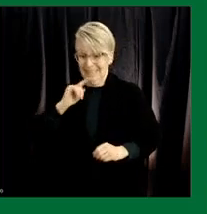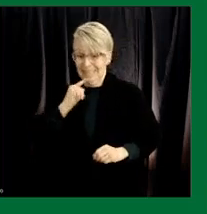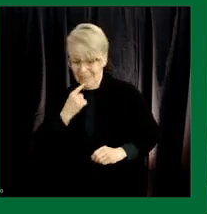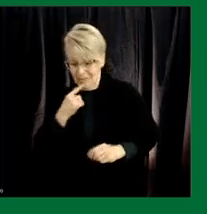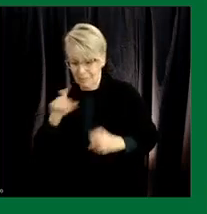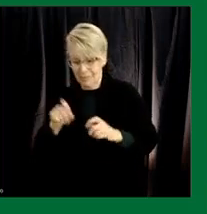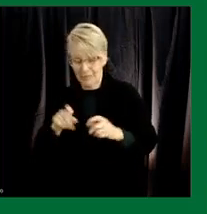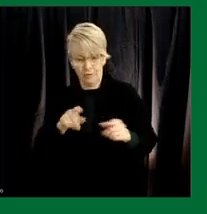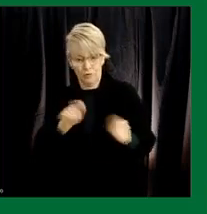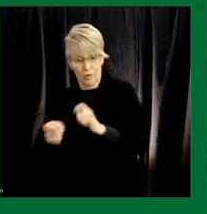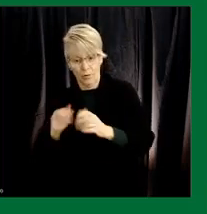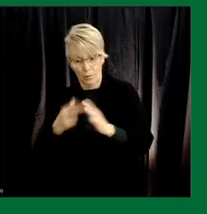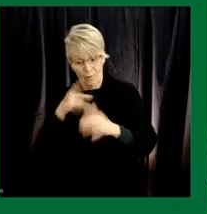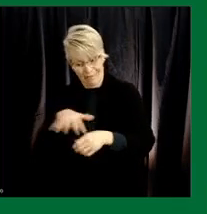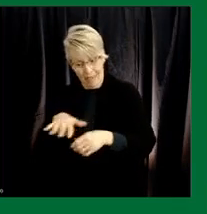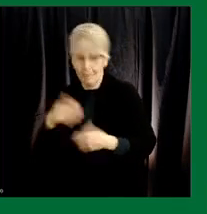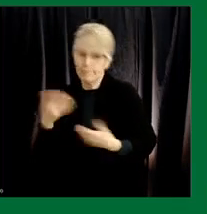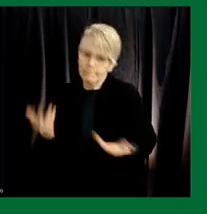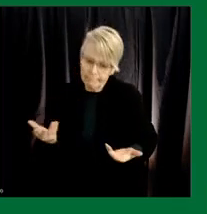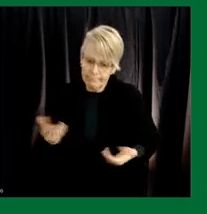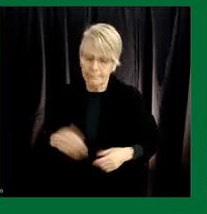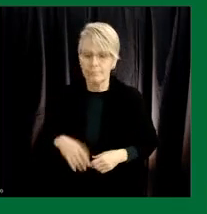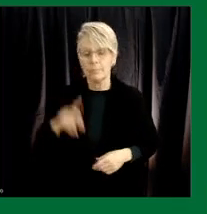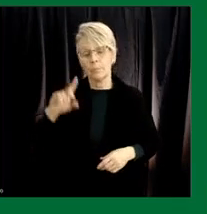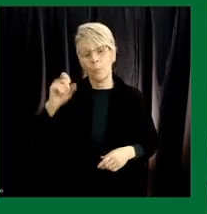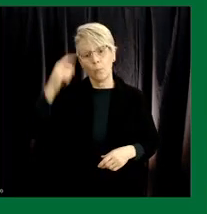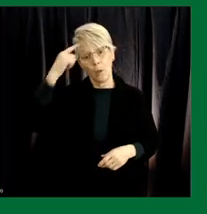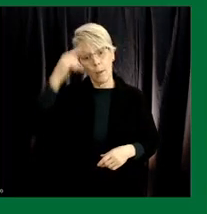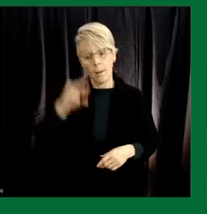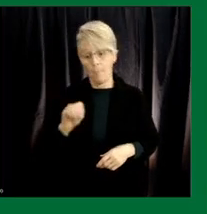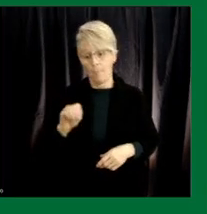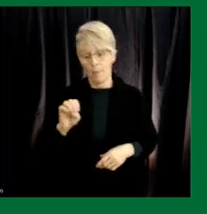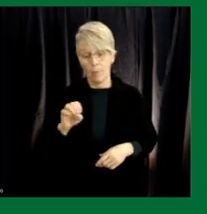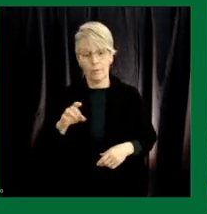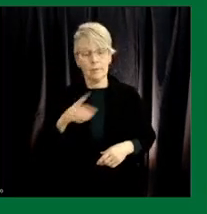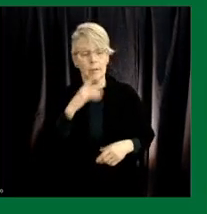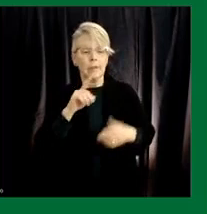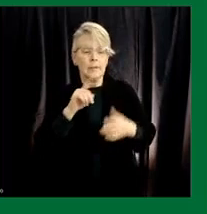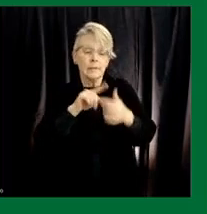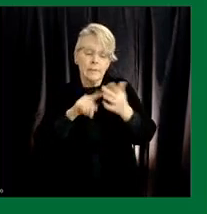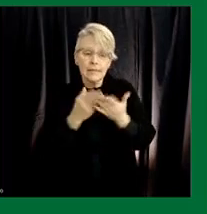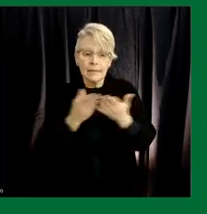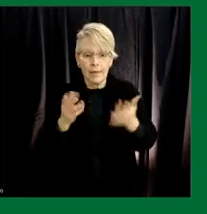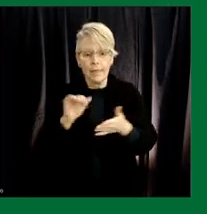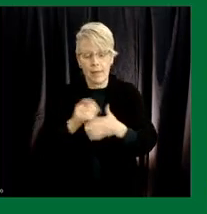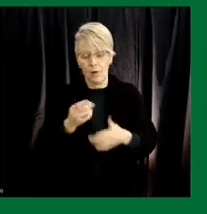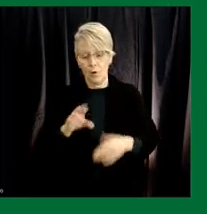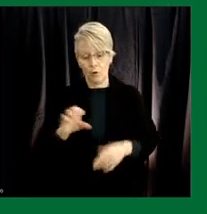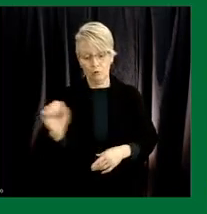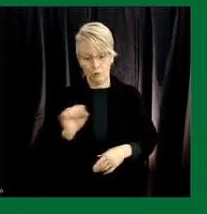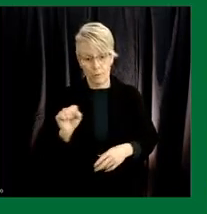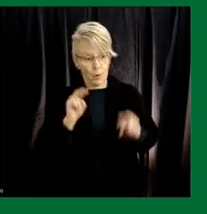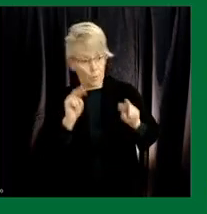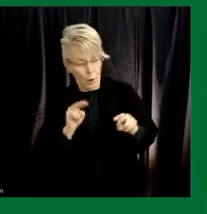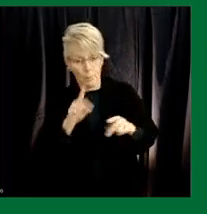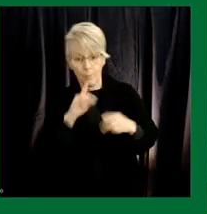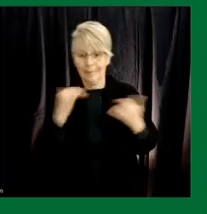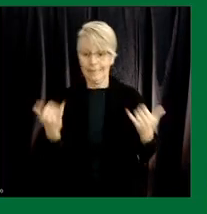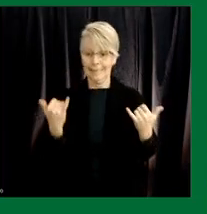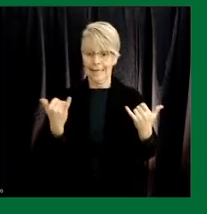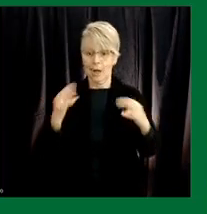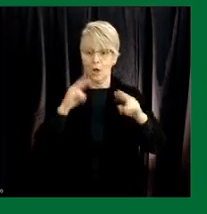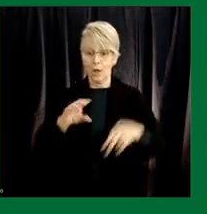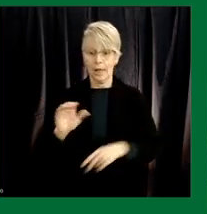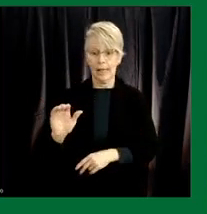really there's two well a number of things that dr shahab and others are keeping their eye on but today we're paying attention to the case